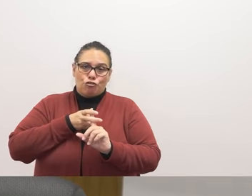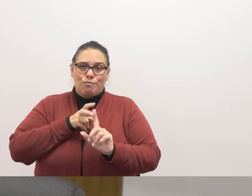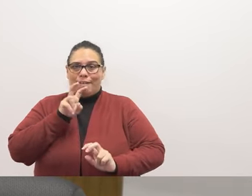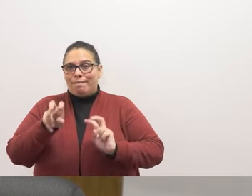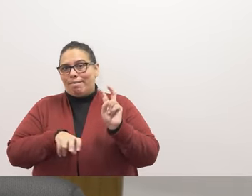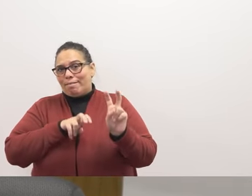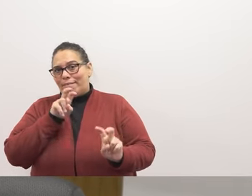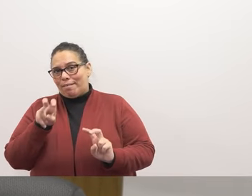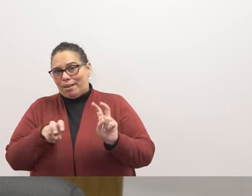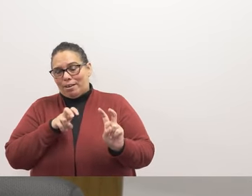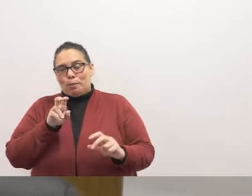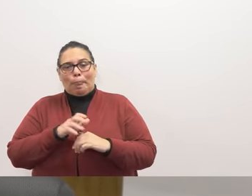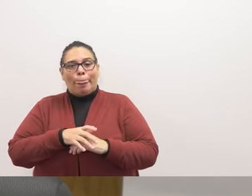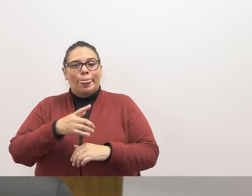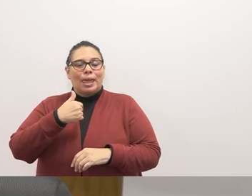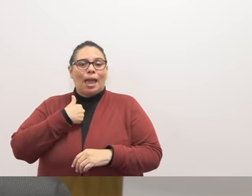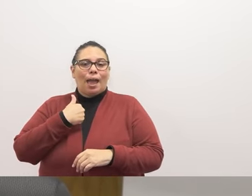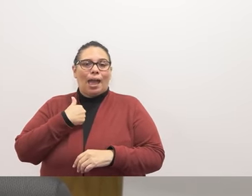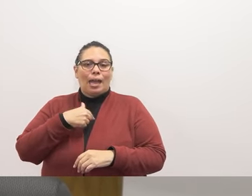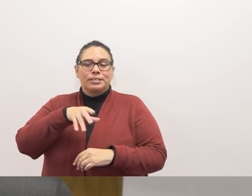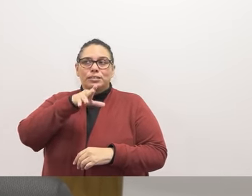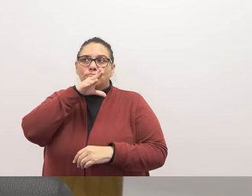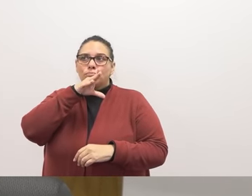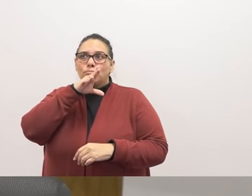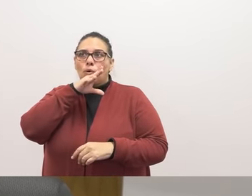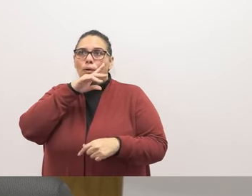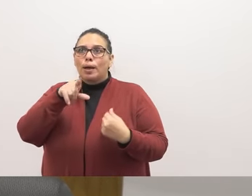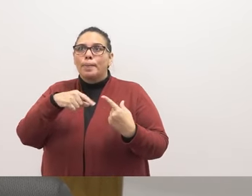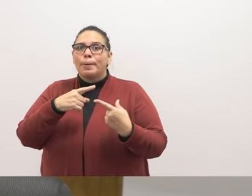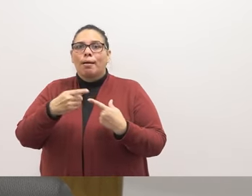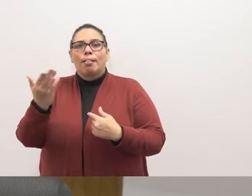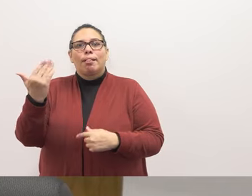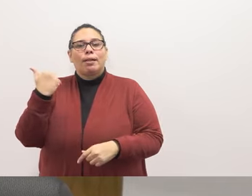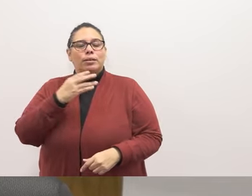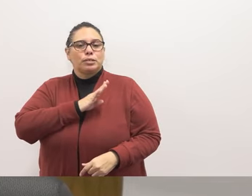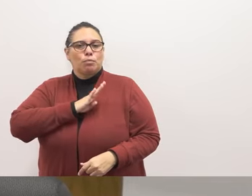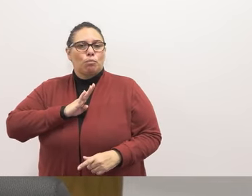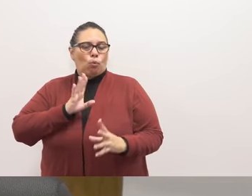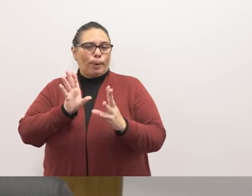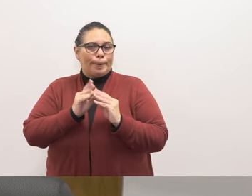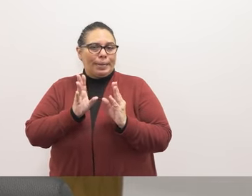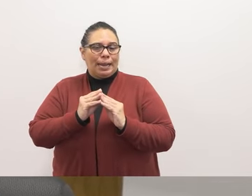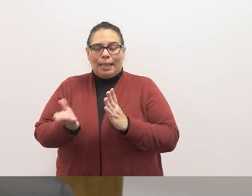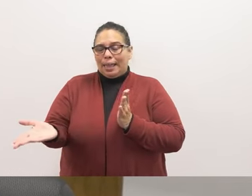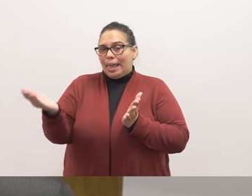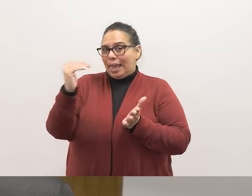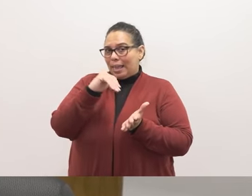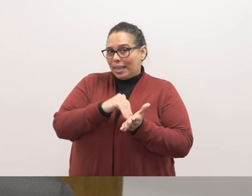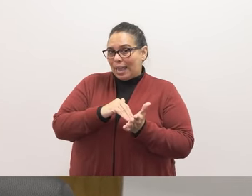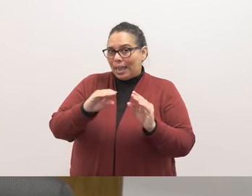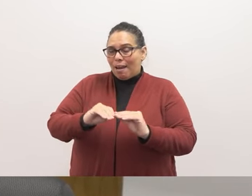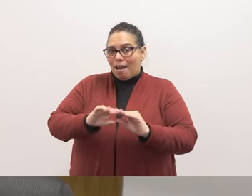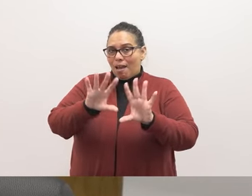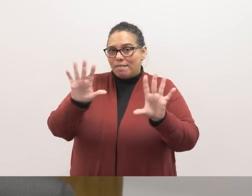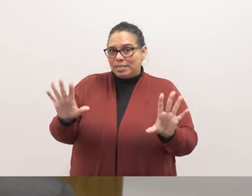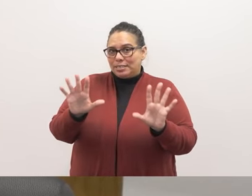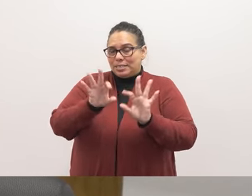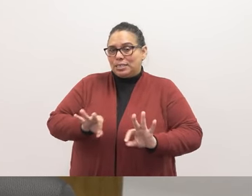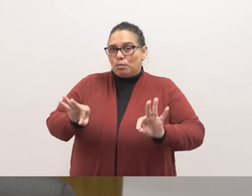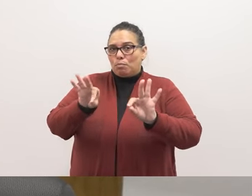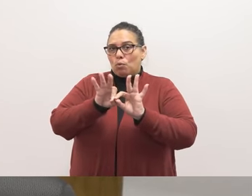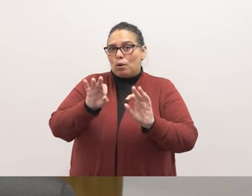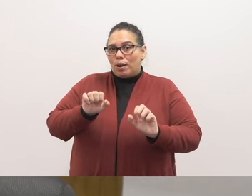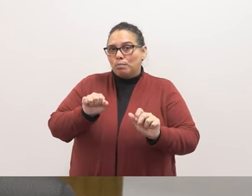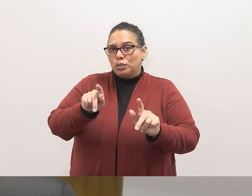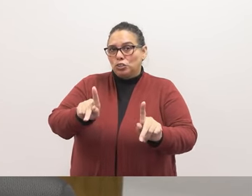And so, I spoke to it last board meeting. Once again, obviously, this is an important opportunity